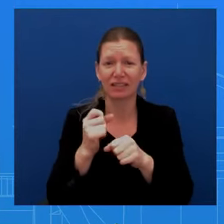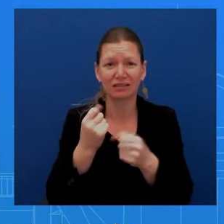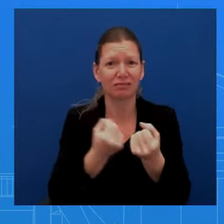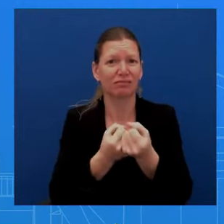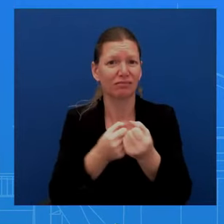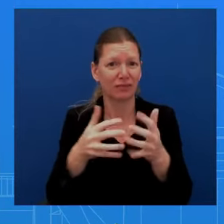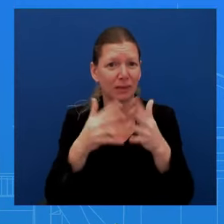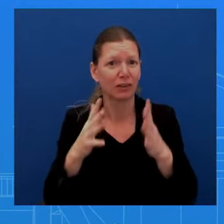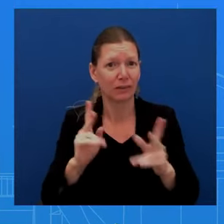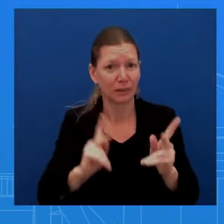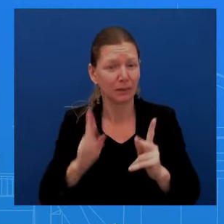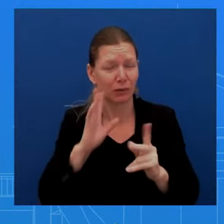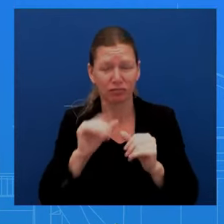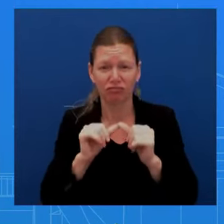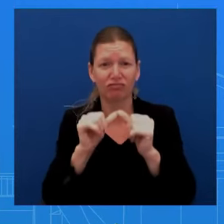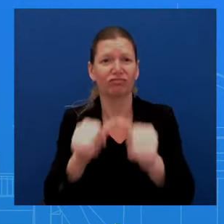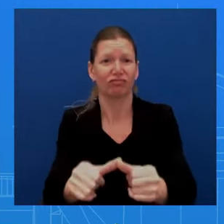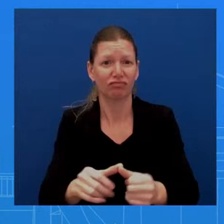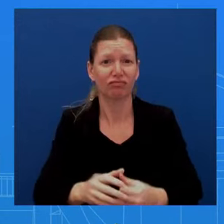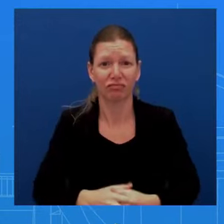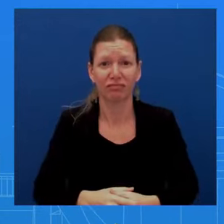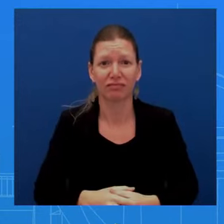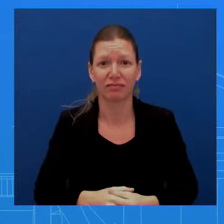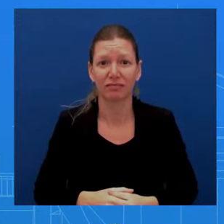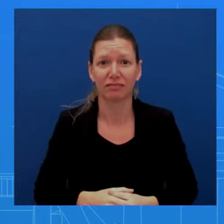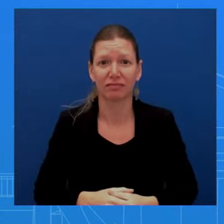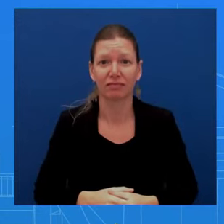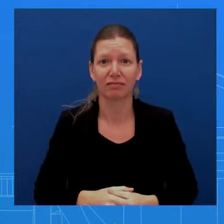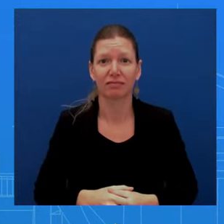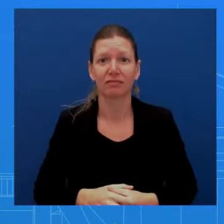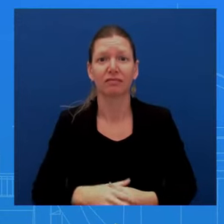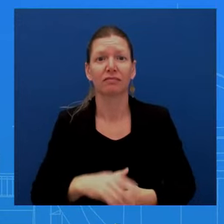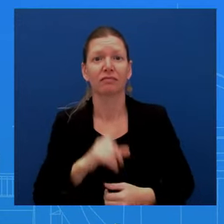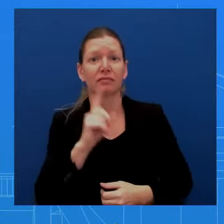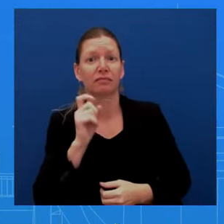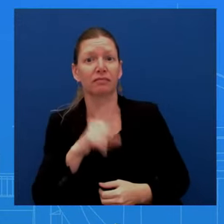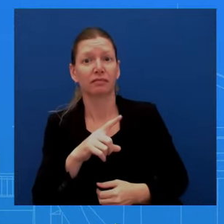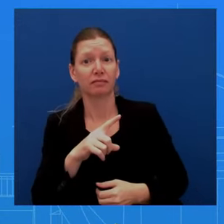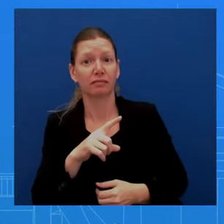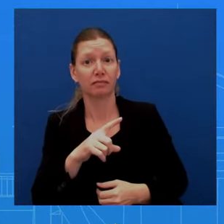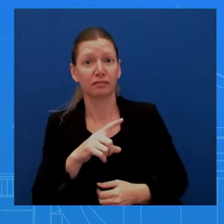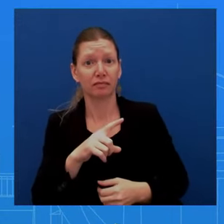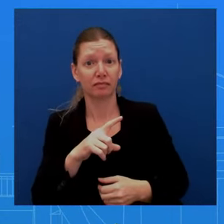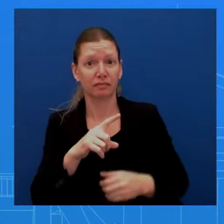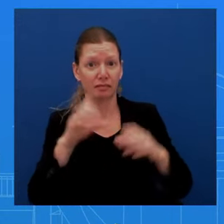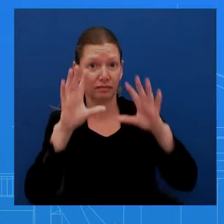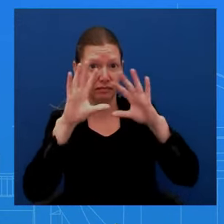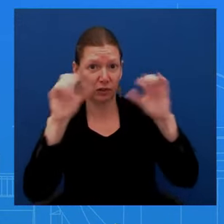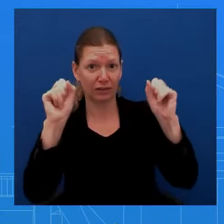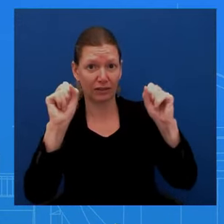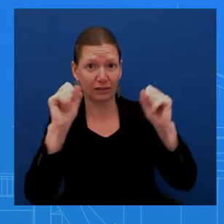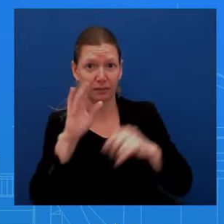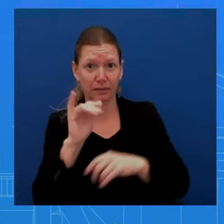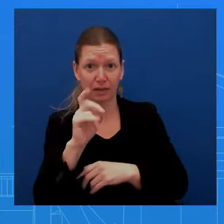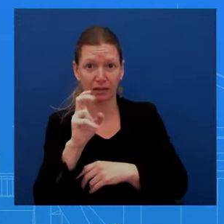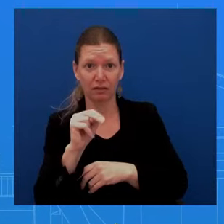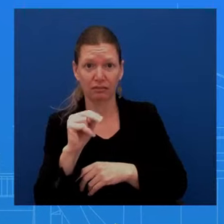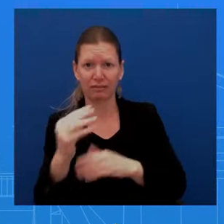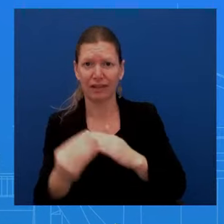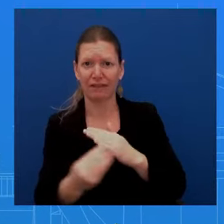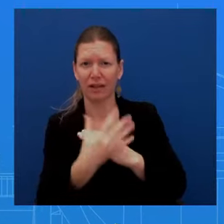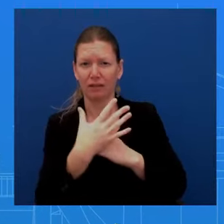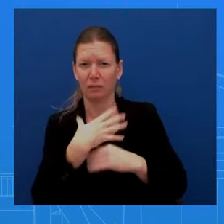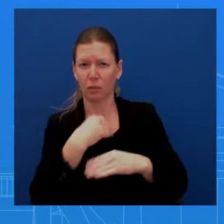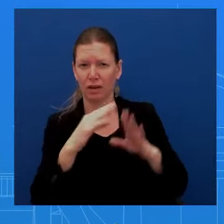that President Biden was advised by the White House Council to stop giving big dollar donors tours of the Oval Office.